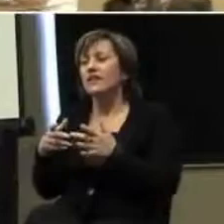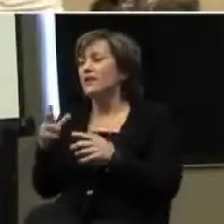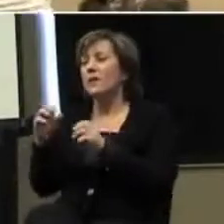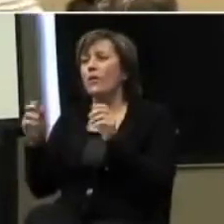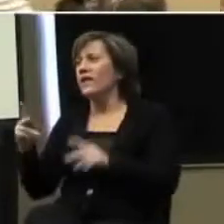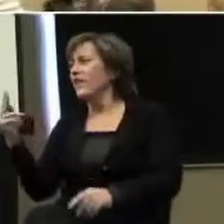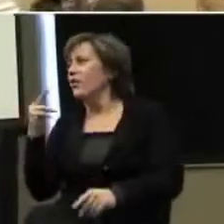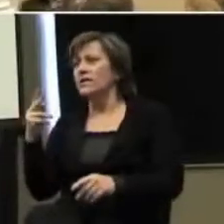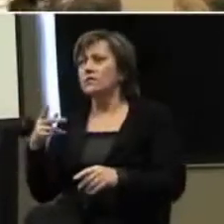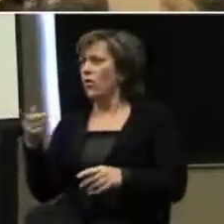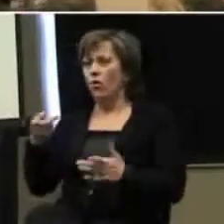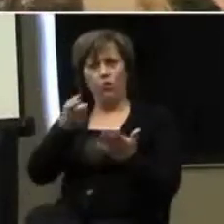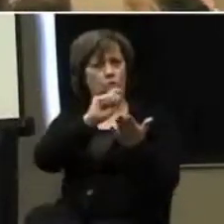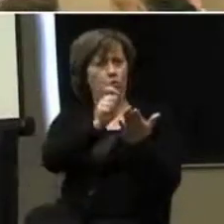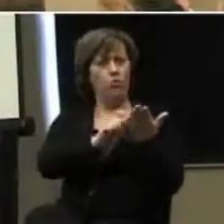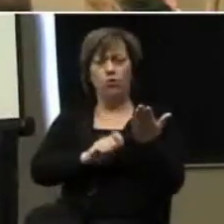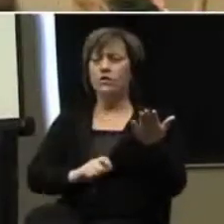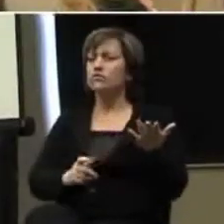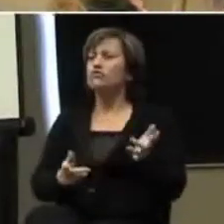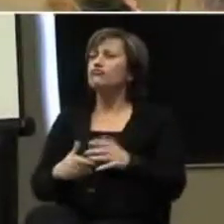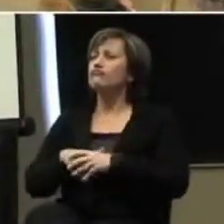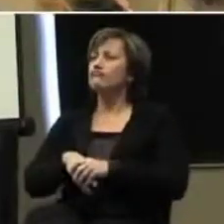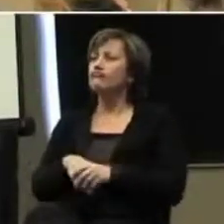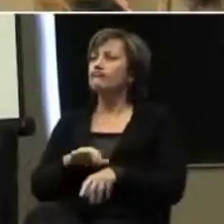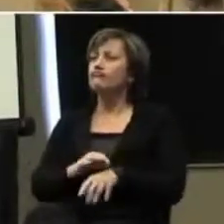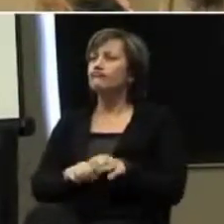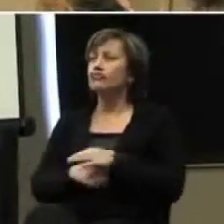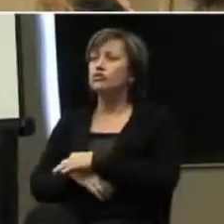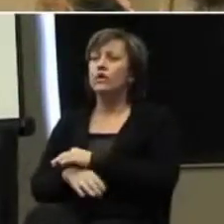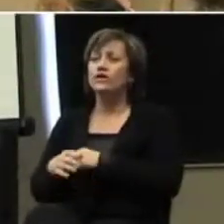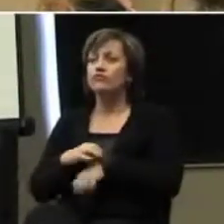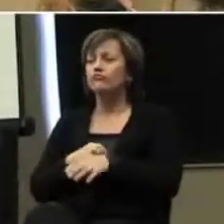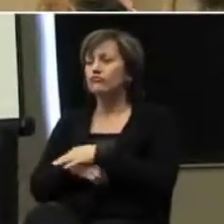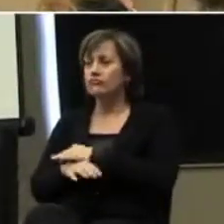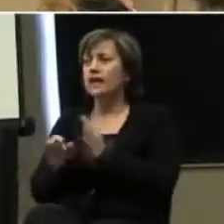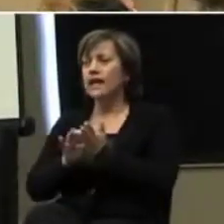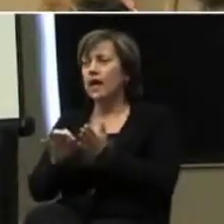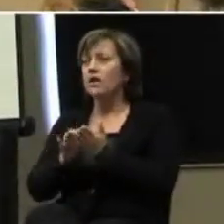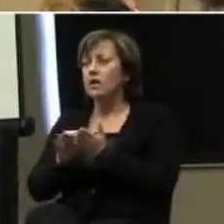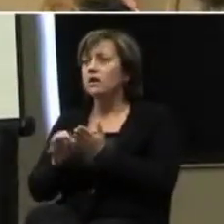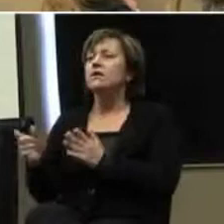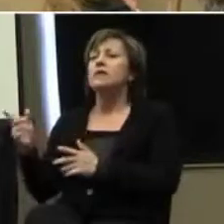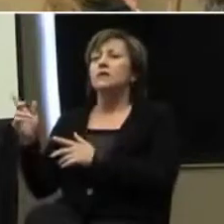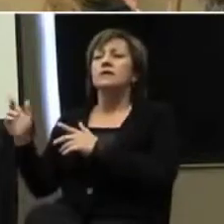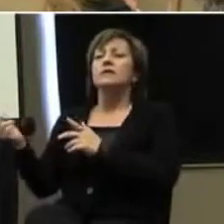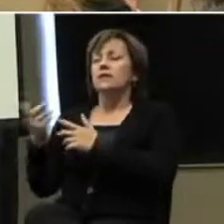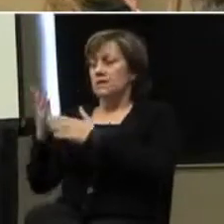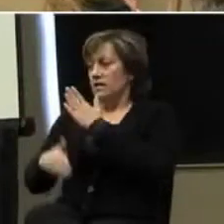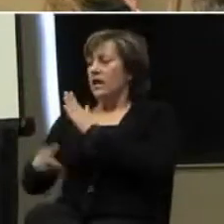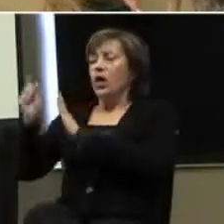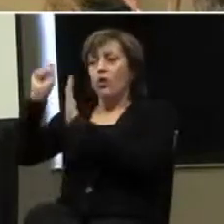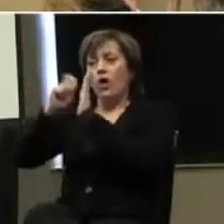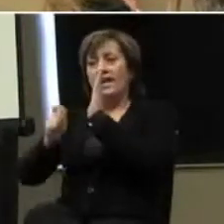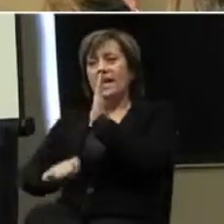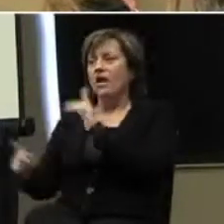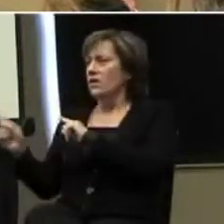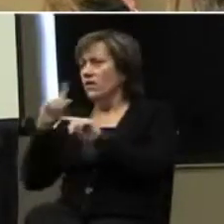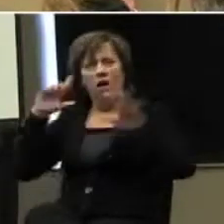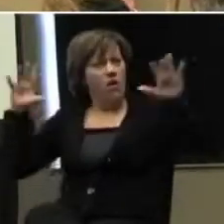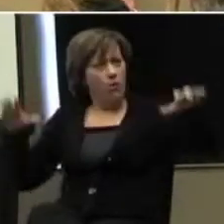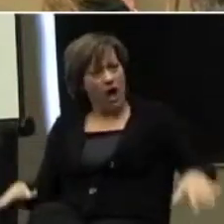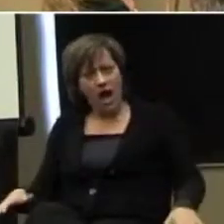And then I'll report it at the end. I'll write it up on the board. And they're freaked out by it because they didn't know I was counting.